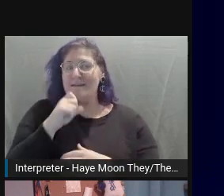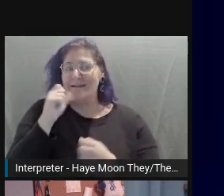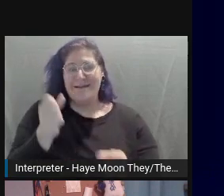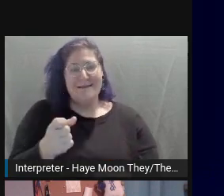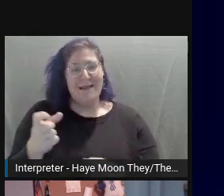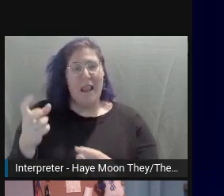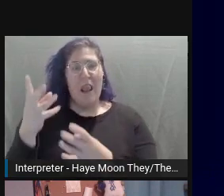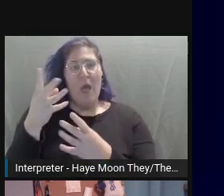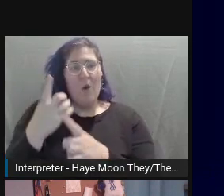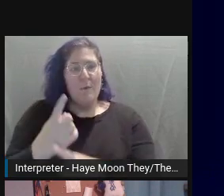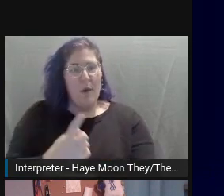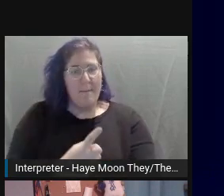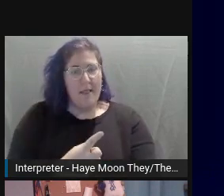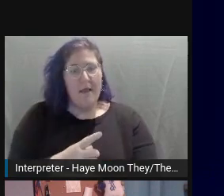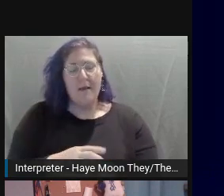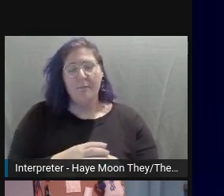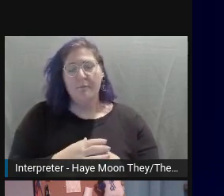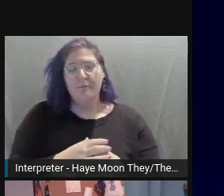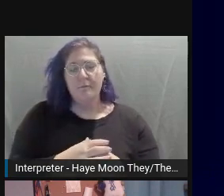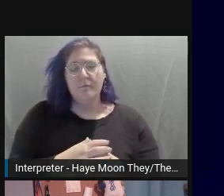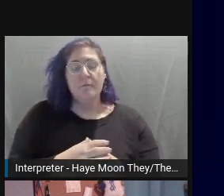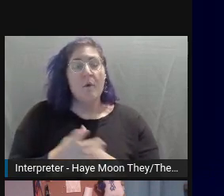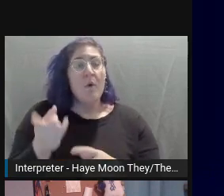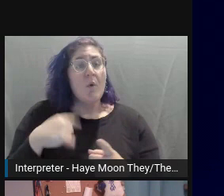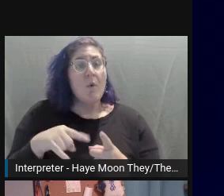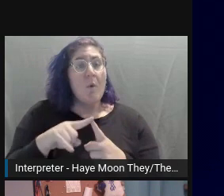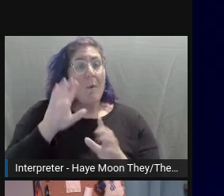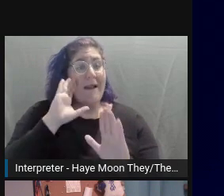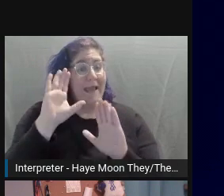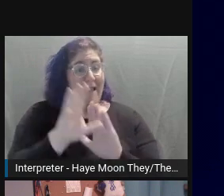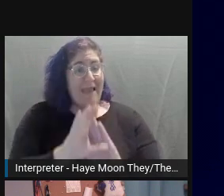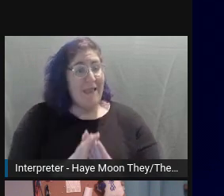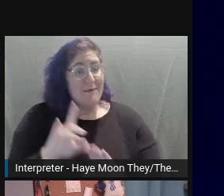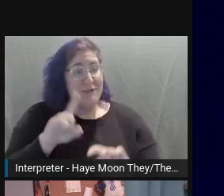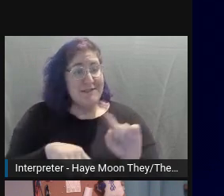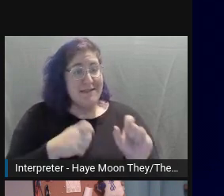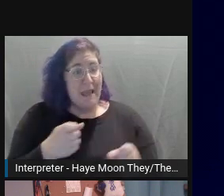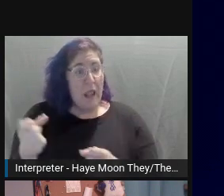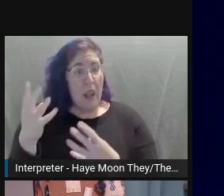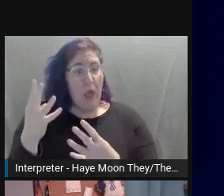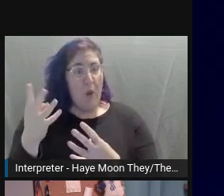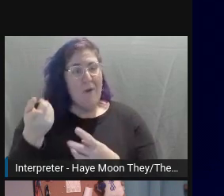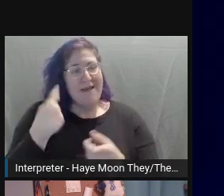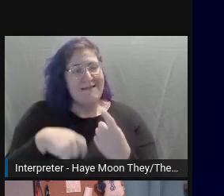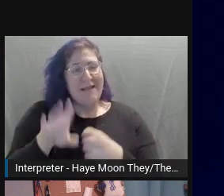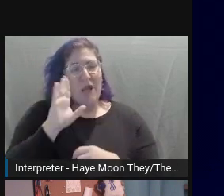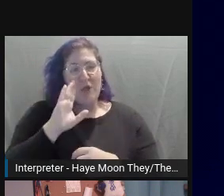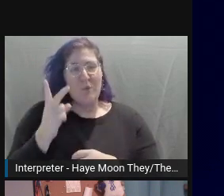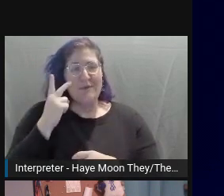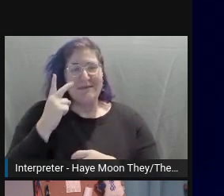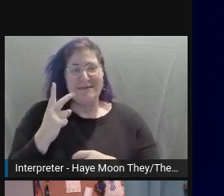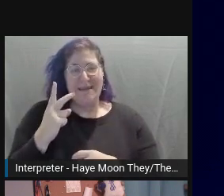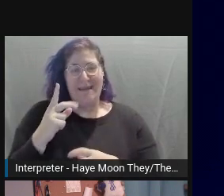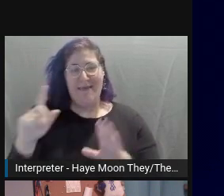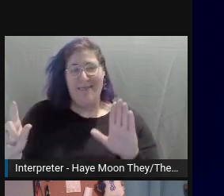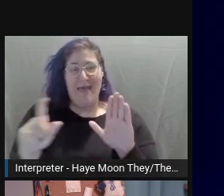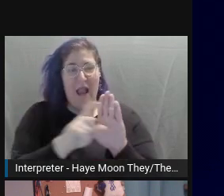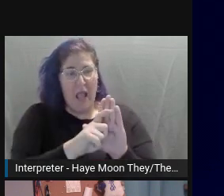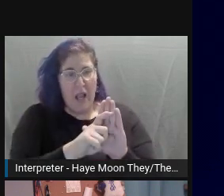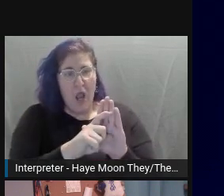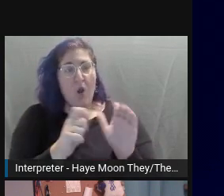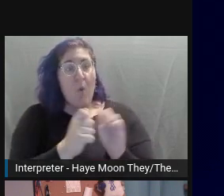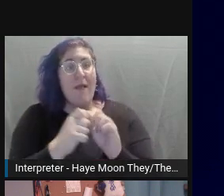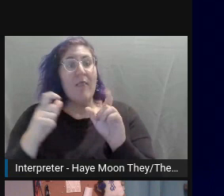time a server backup is running. When images won't load, you may see that little icon with the text next to it, and that's the alt text.